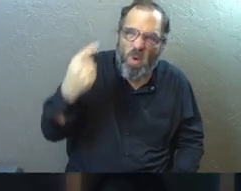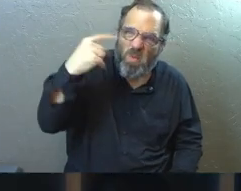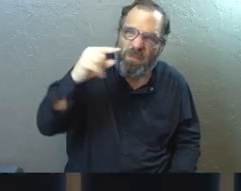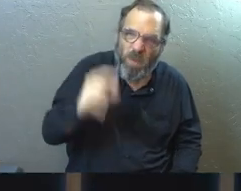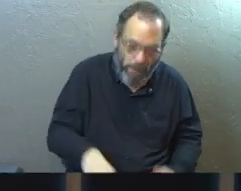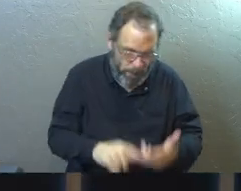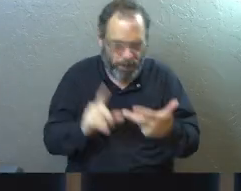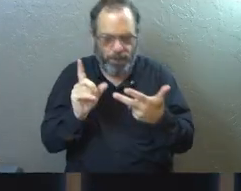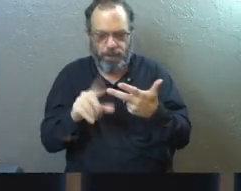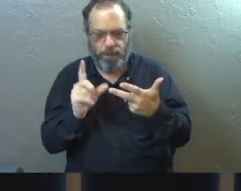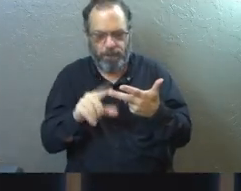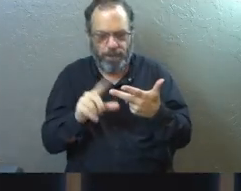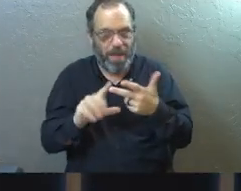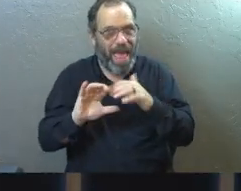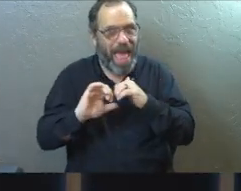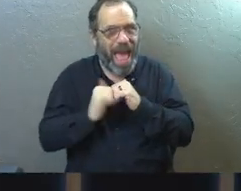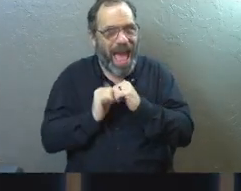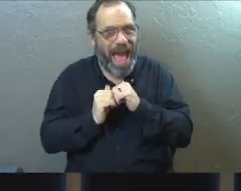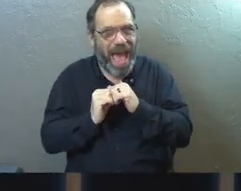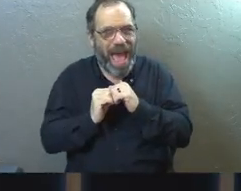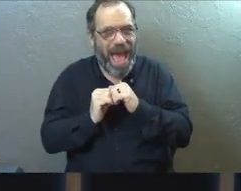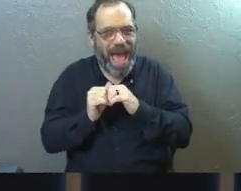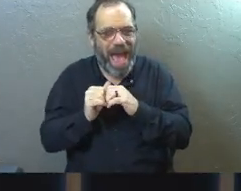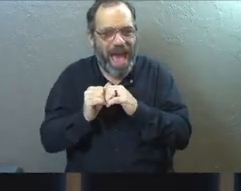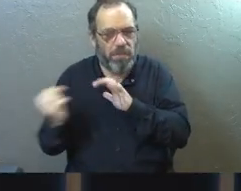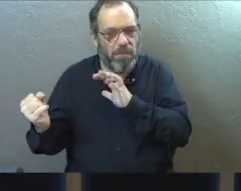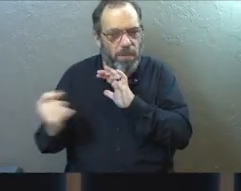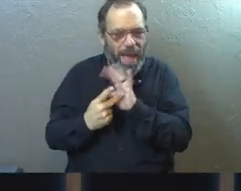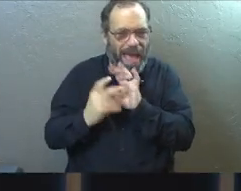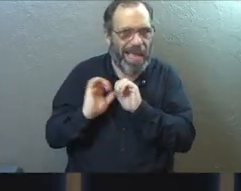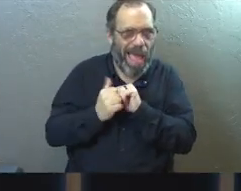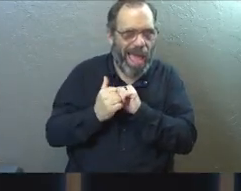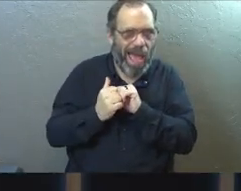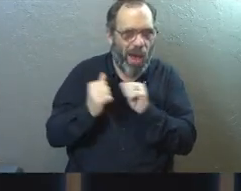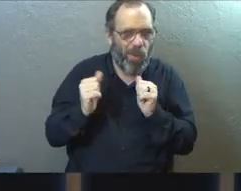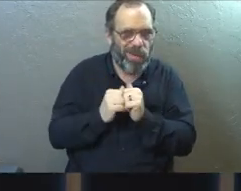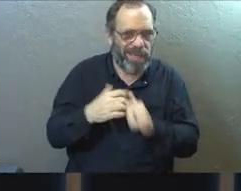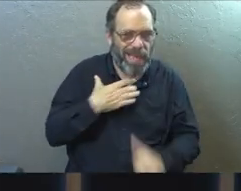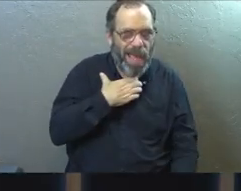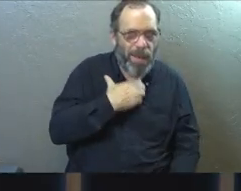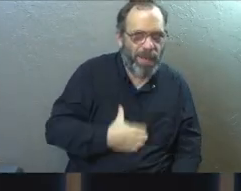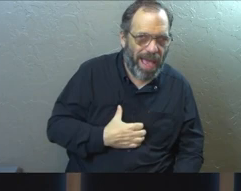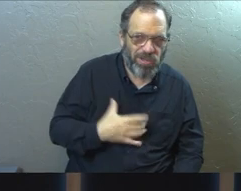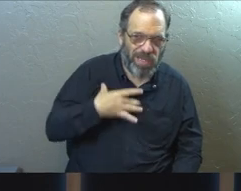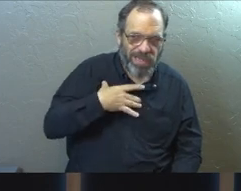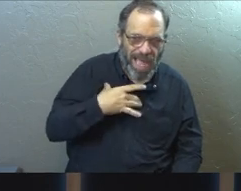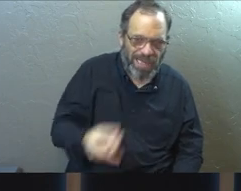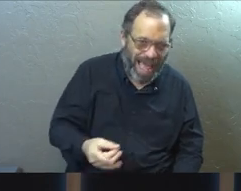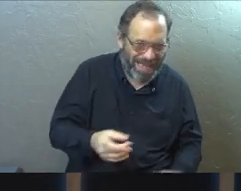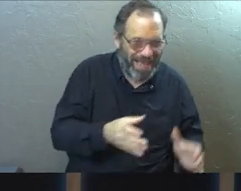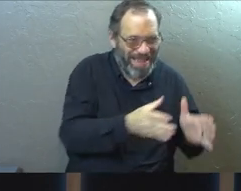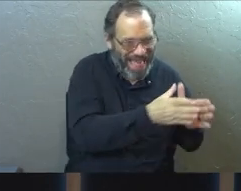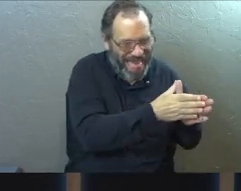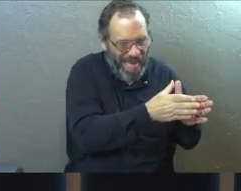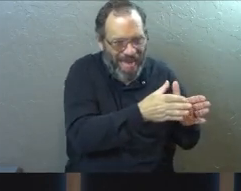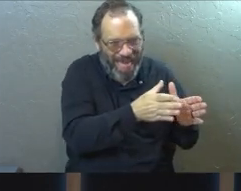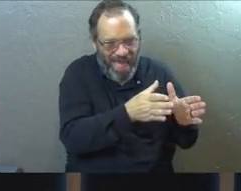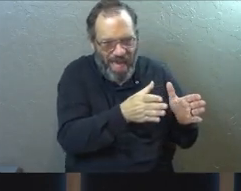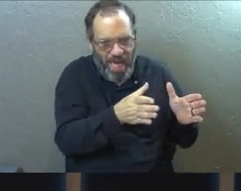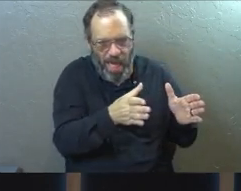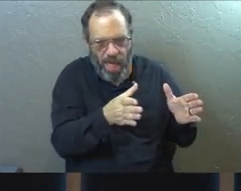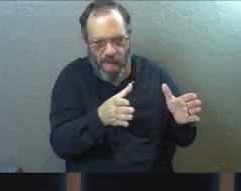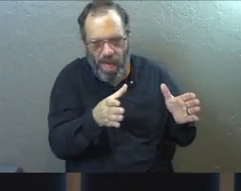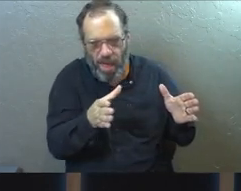And then lastly, we'll talk about how do we get it back? What are some things we can do? How can we start down this road of falling back